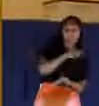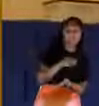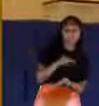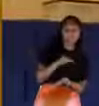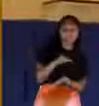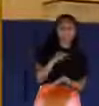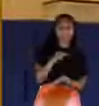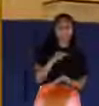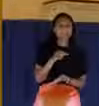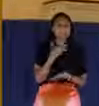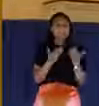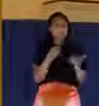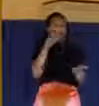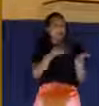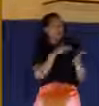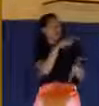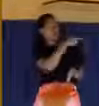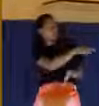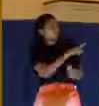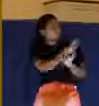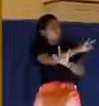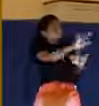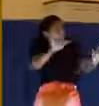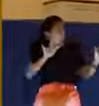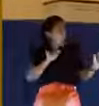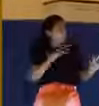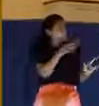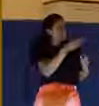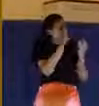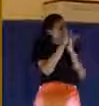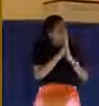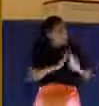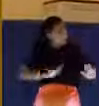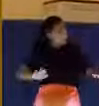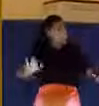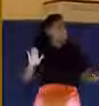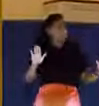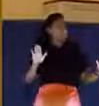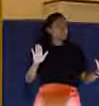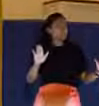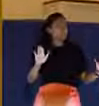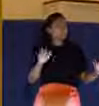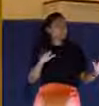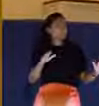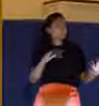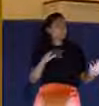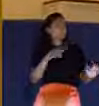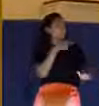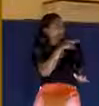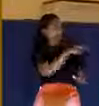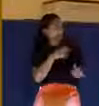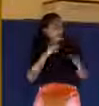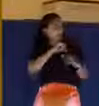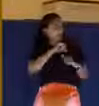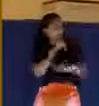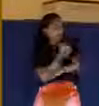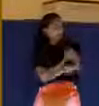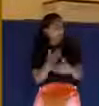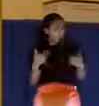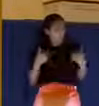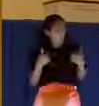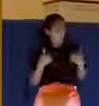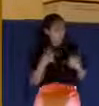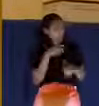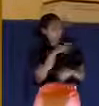There was a love about him. There was a peace about him. There was a serenity about him. There was an authority about this man called